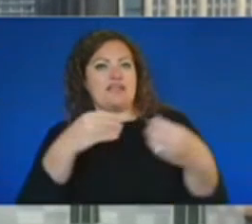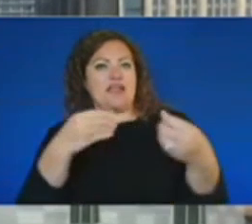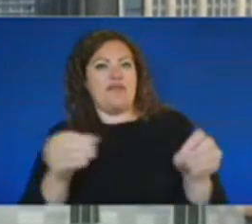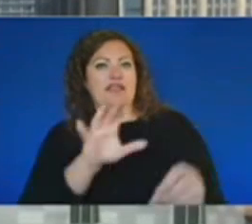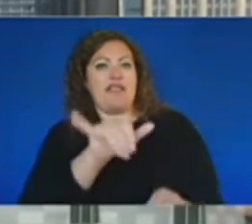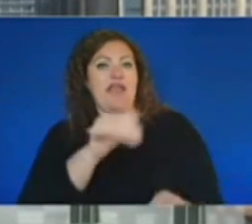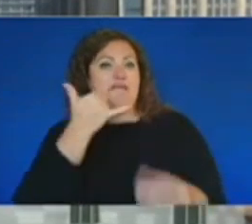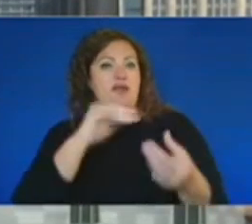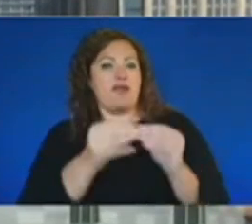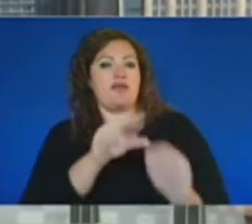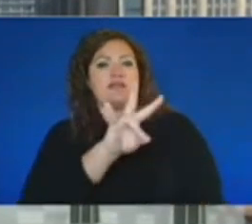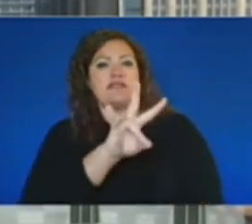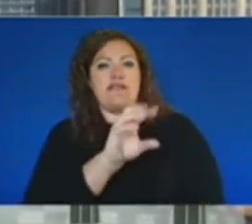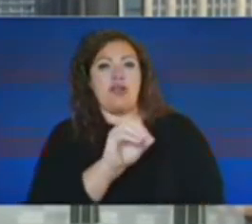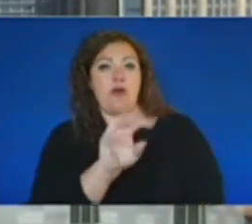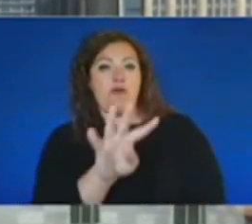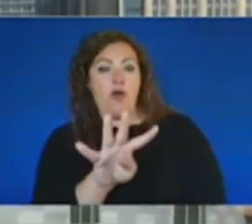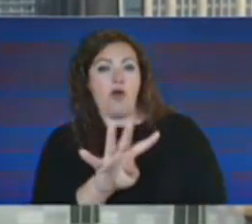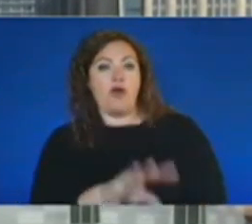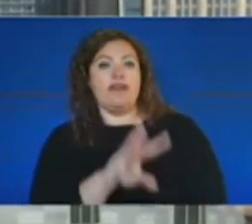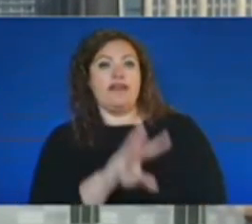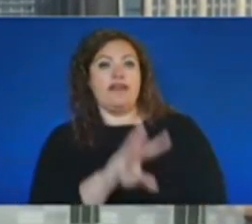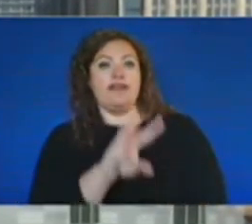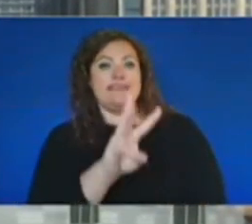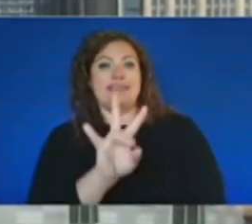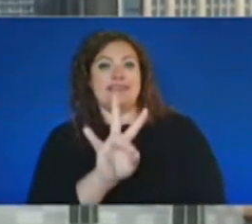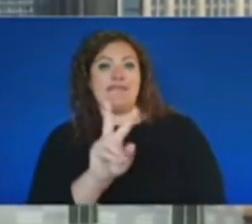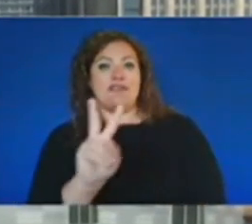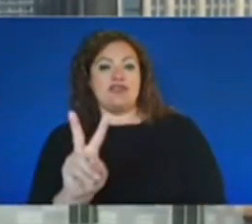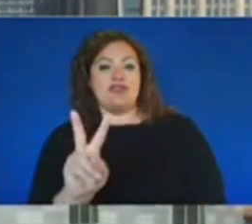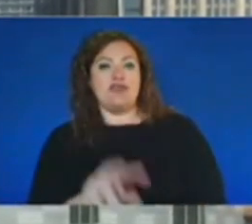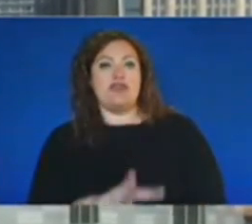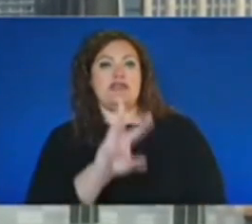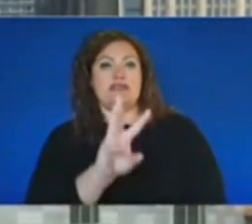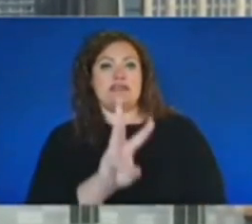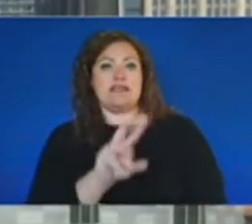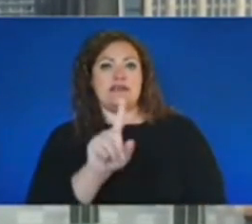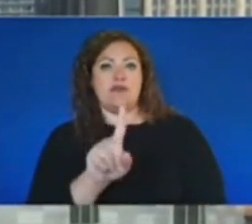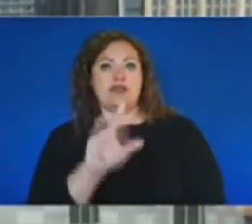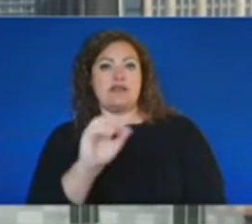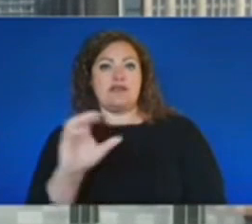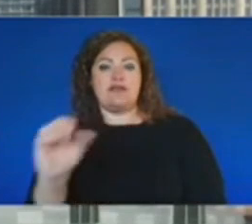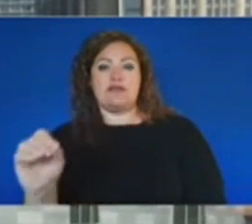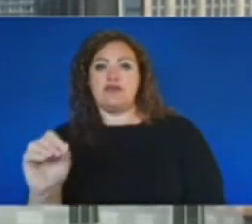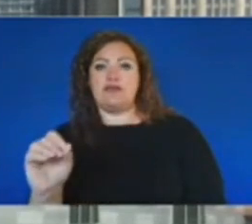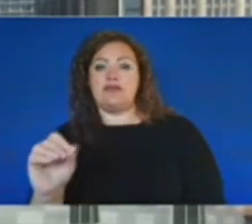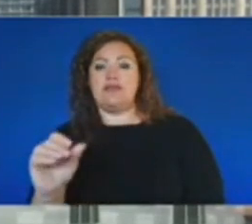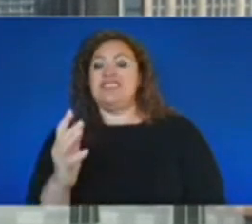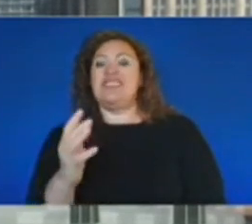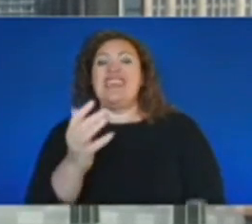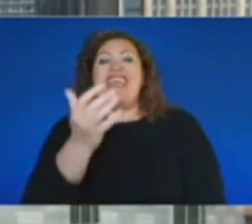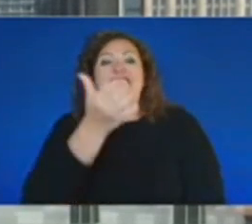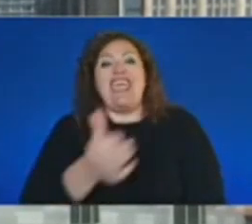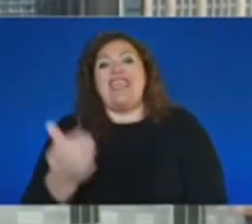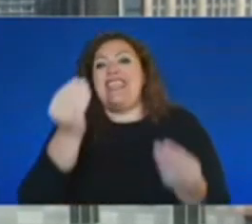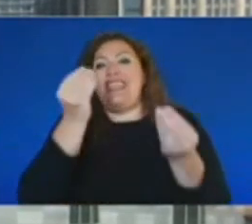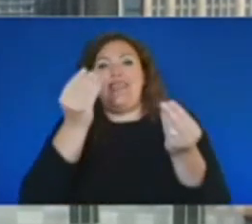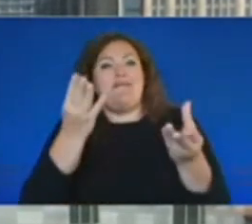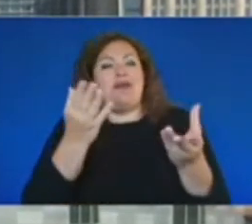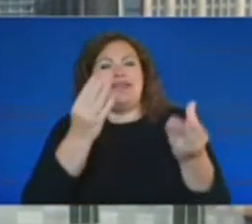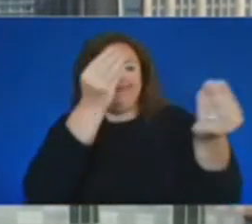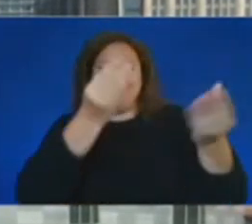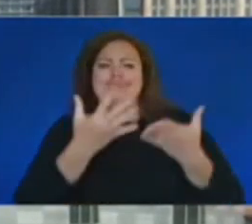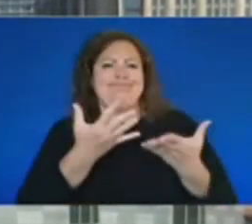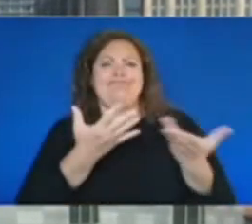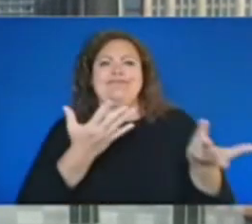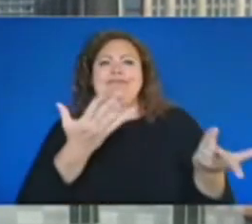is 704-672-6100. No information is too small. No bit of information is too small.